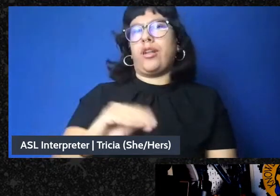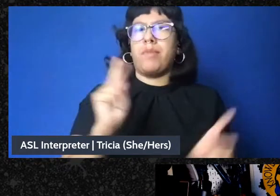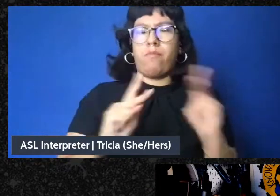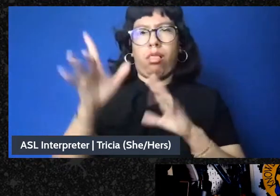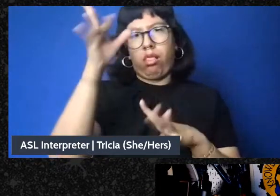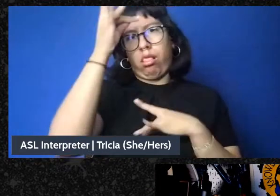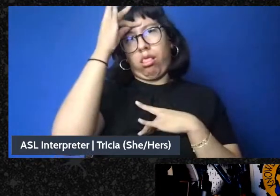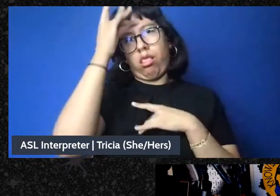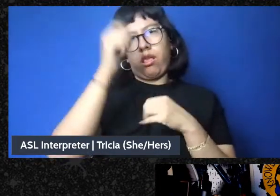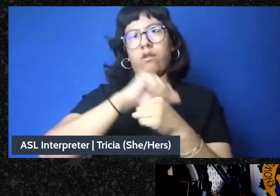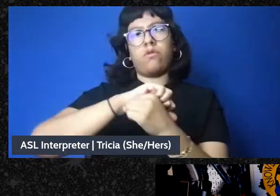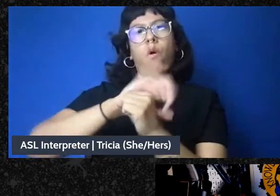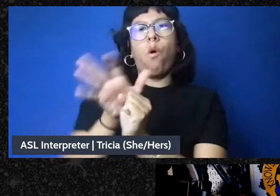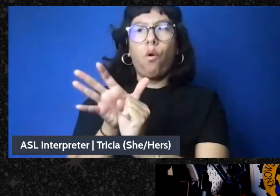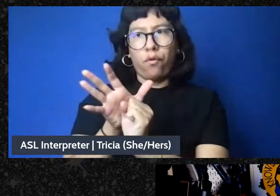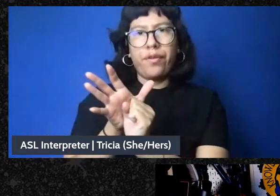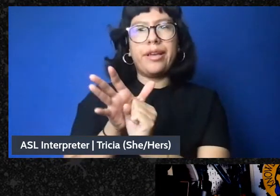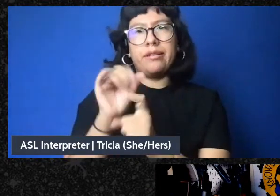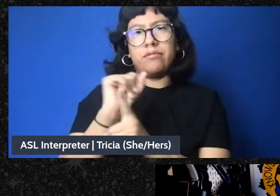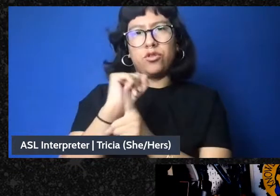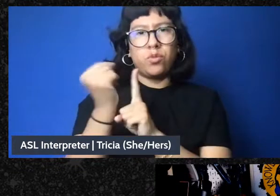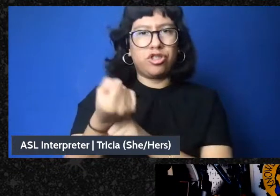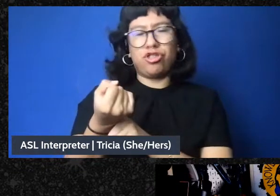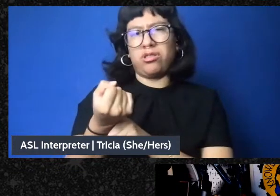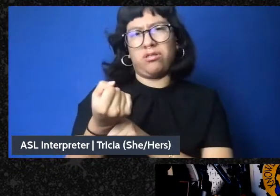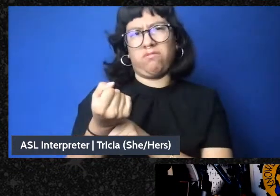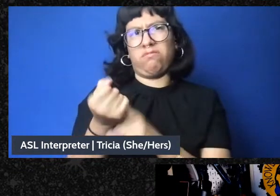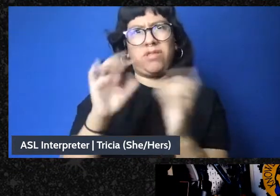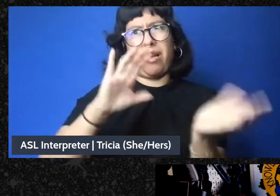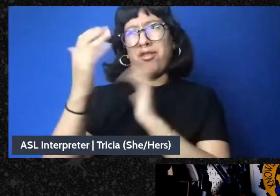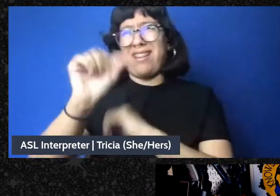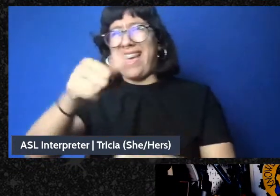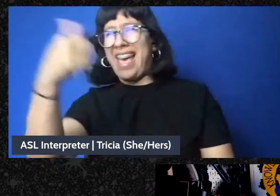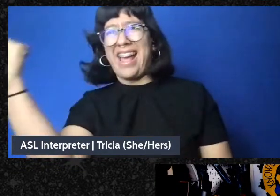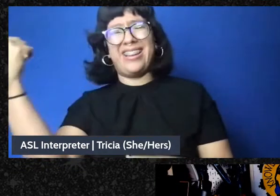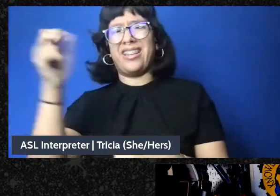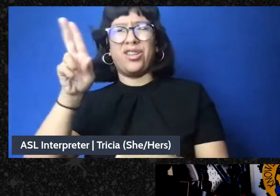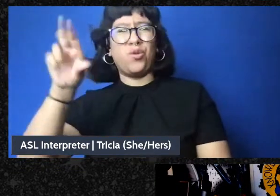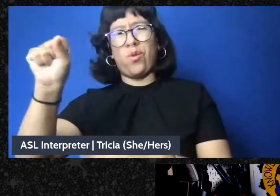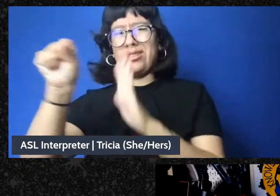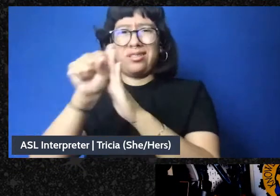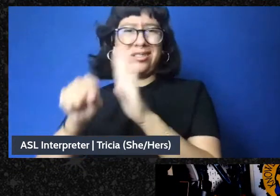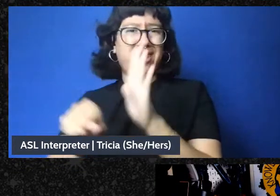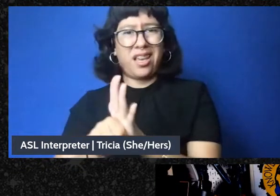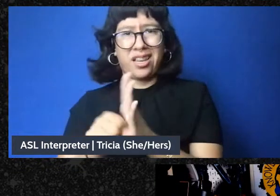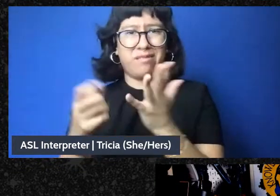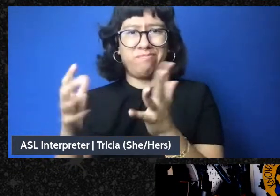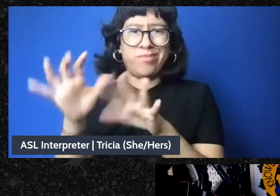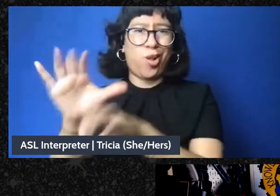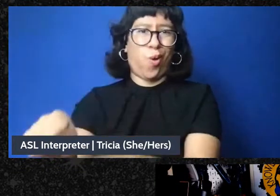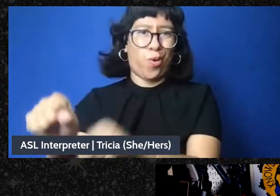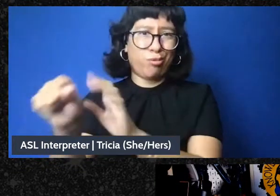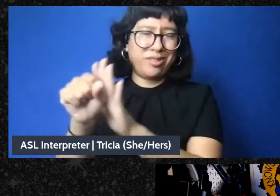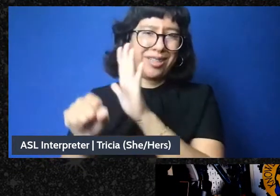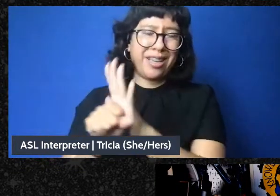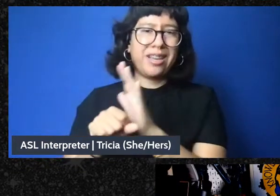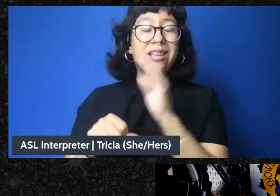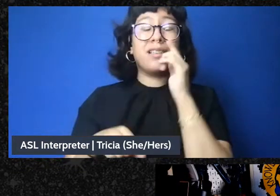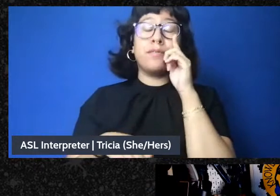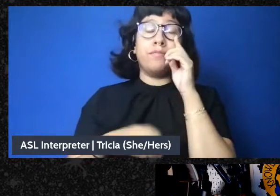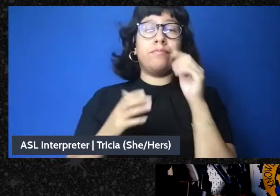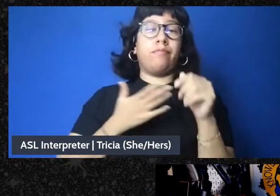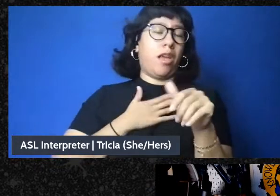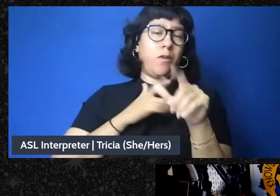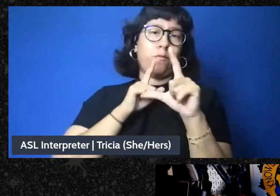cases more than any settler colonial U.S. And so in response to that,